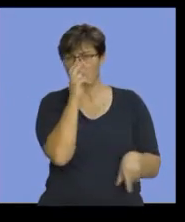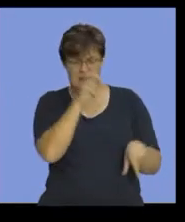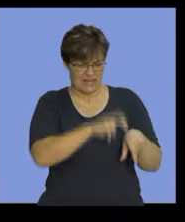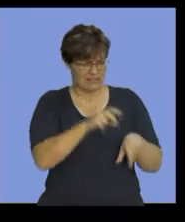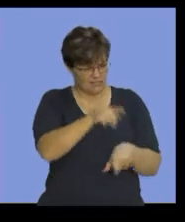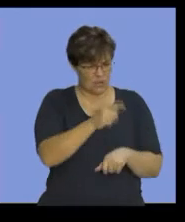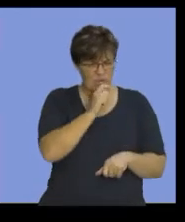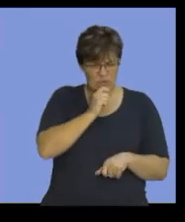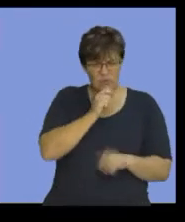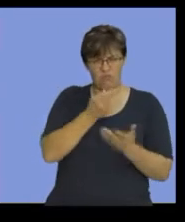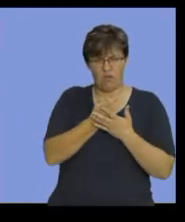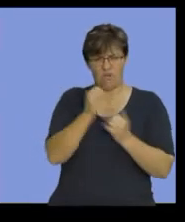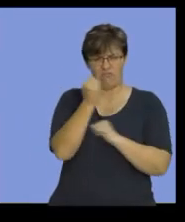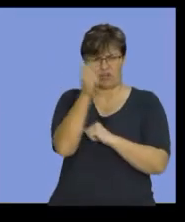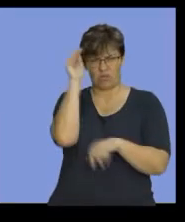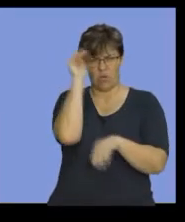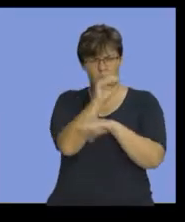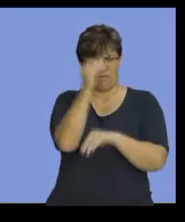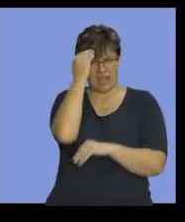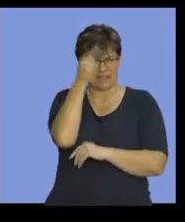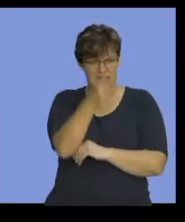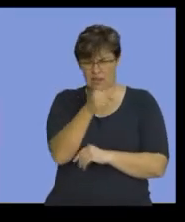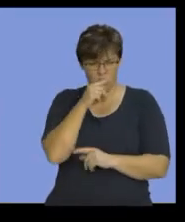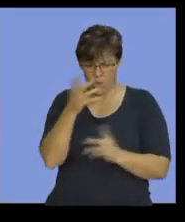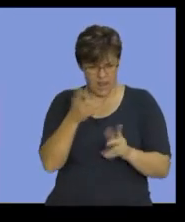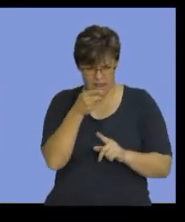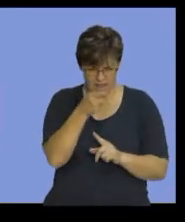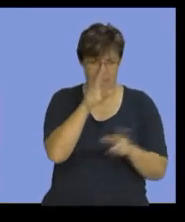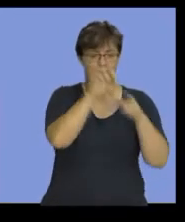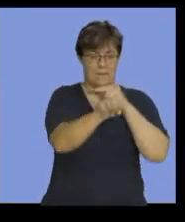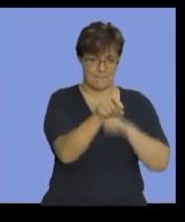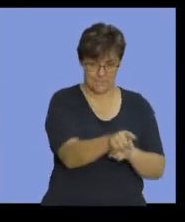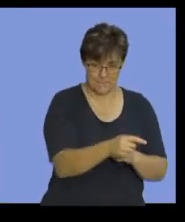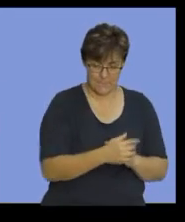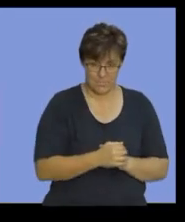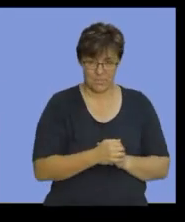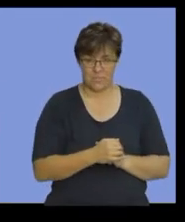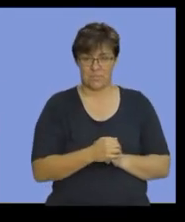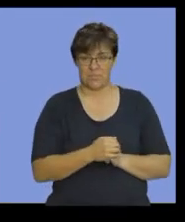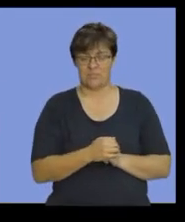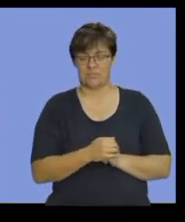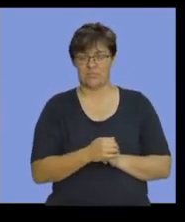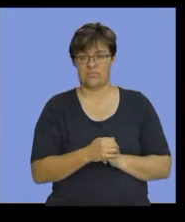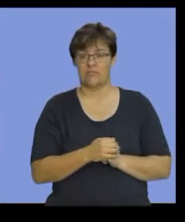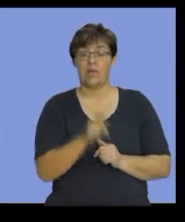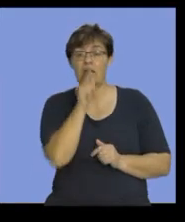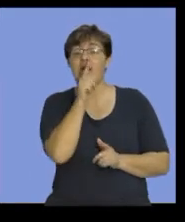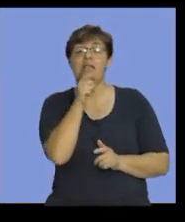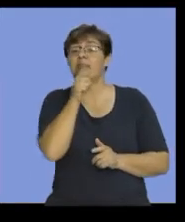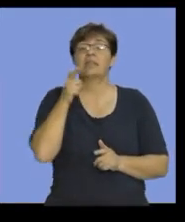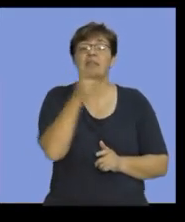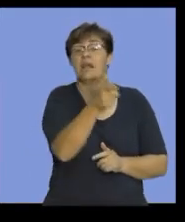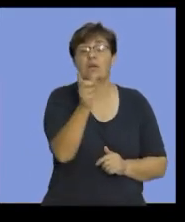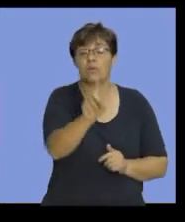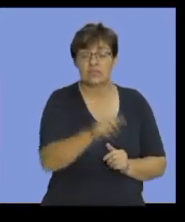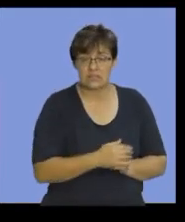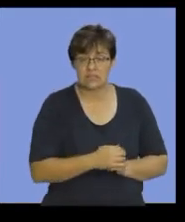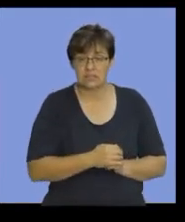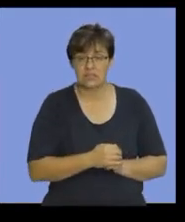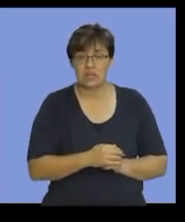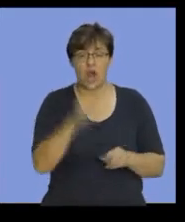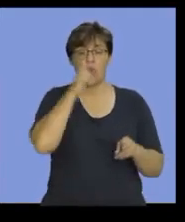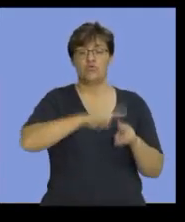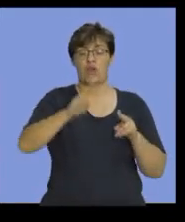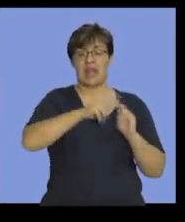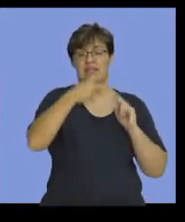use for factory overheads. Let's get to it. Okay. Here we go. So they're telling you the rent paid